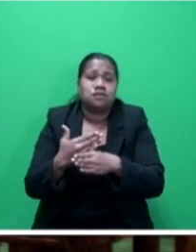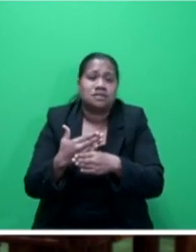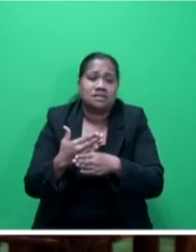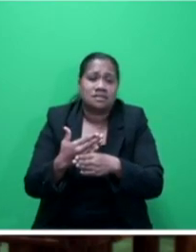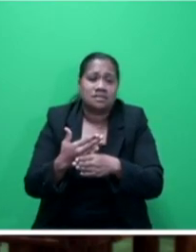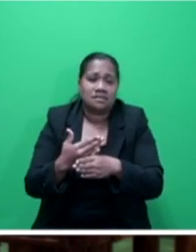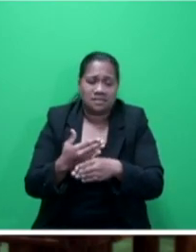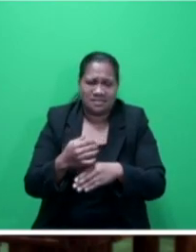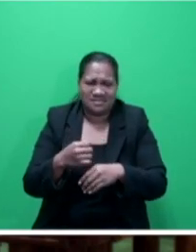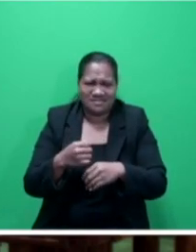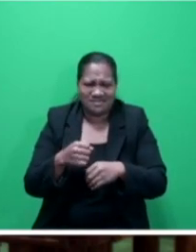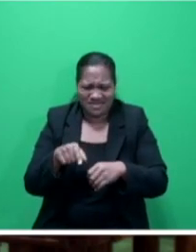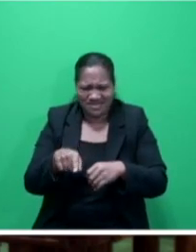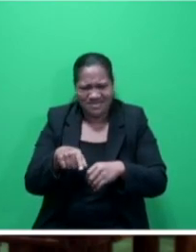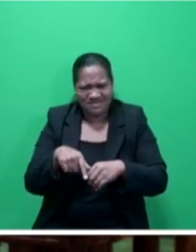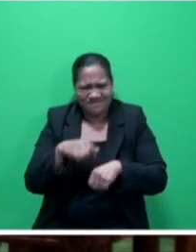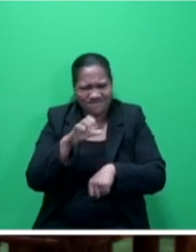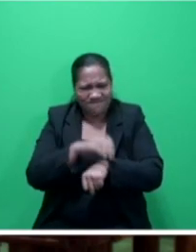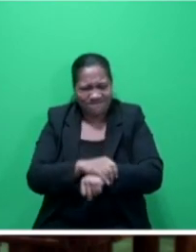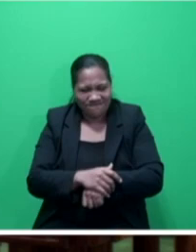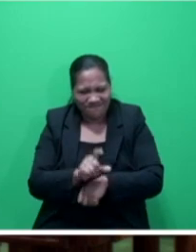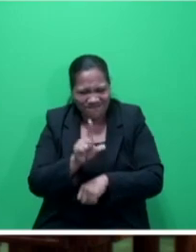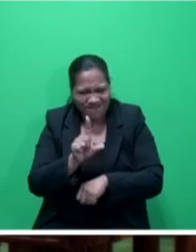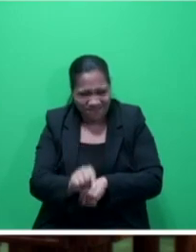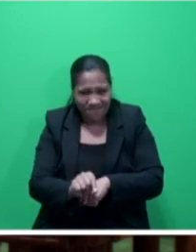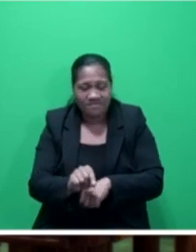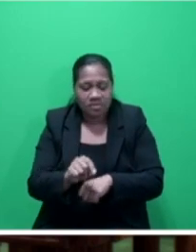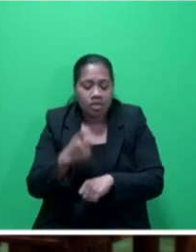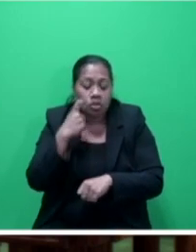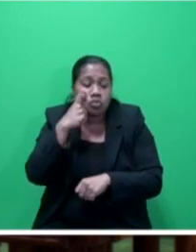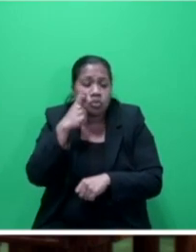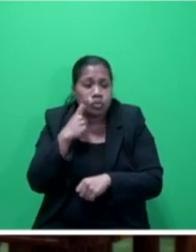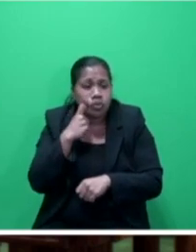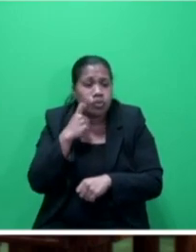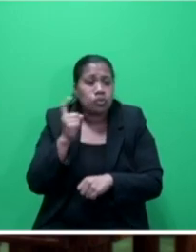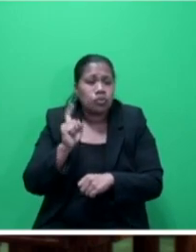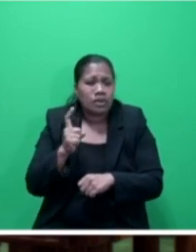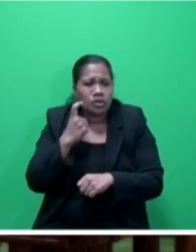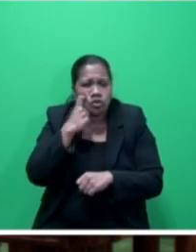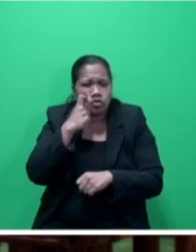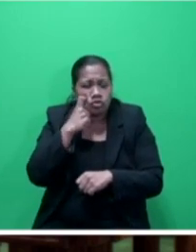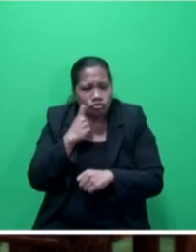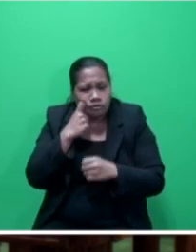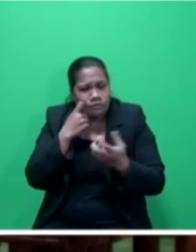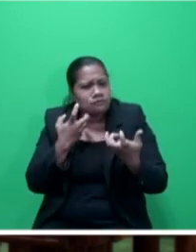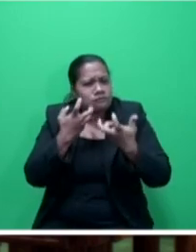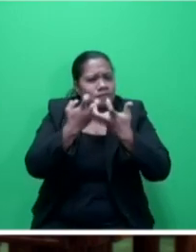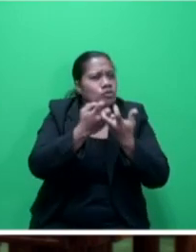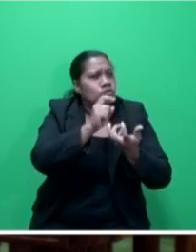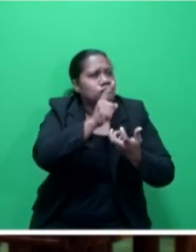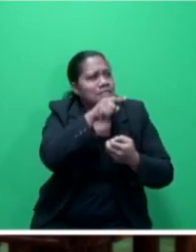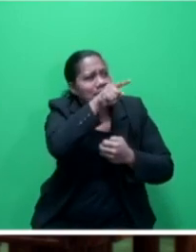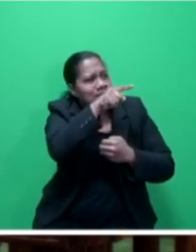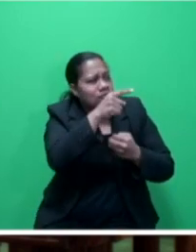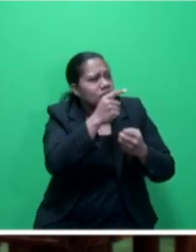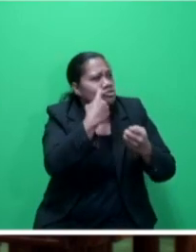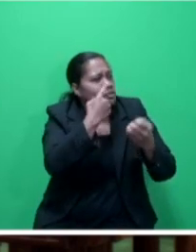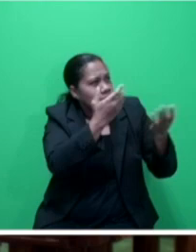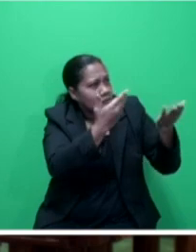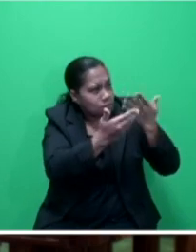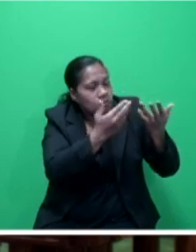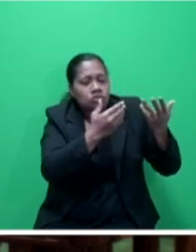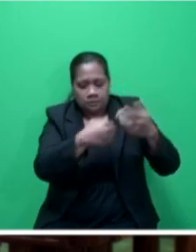personnel in trying to meet the requirements of the tasks. And, of course, we have lockdown